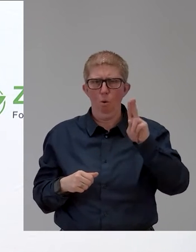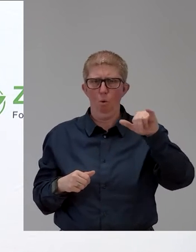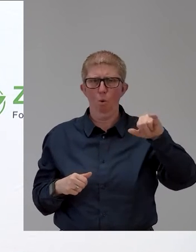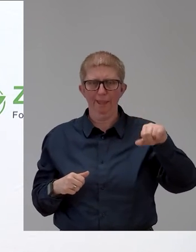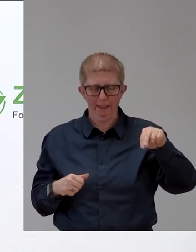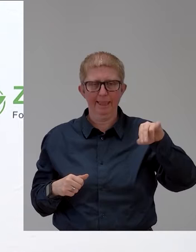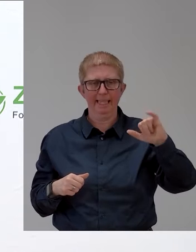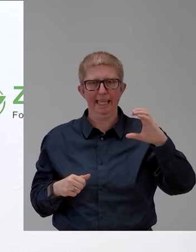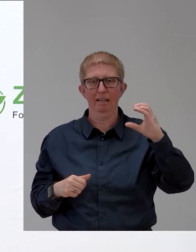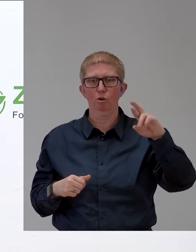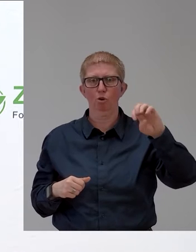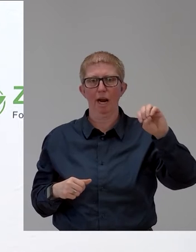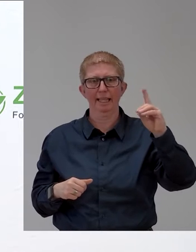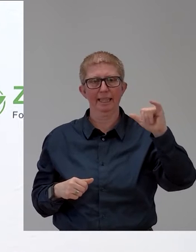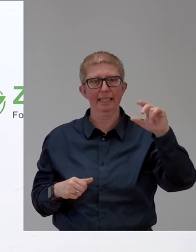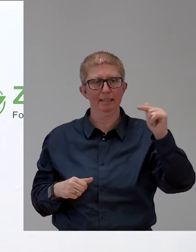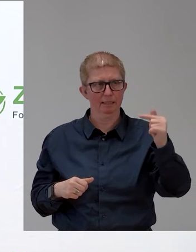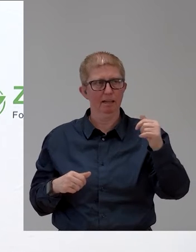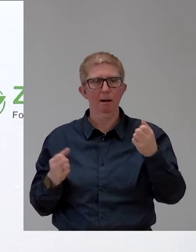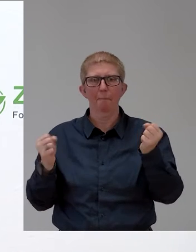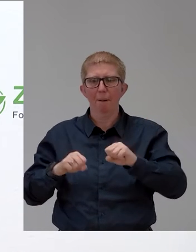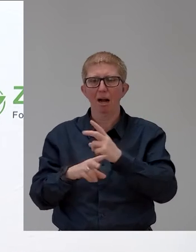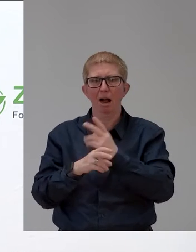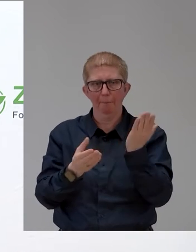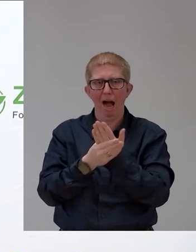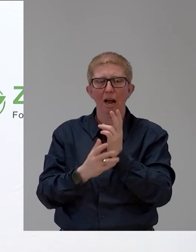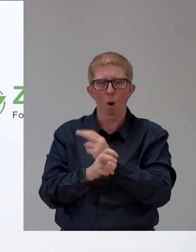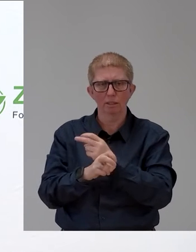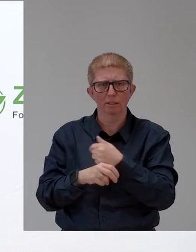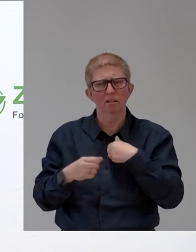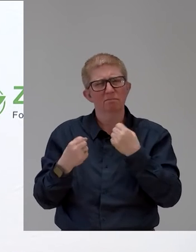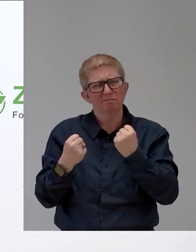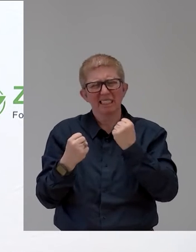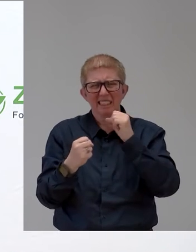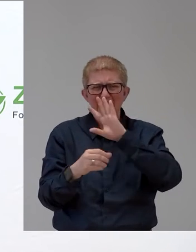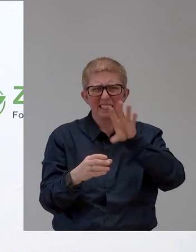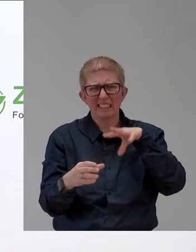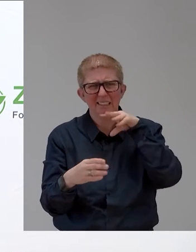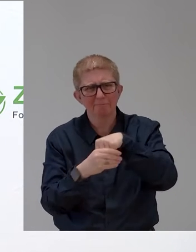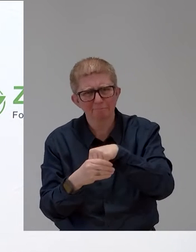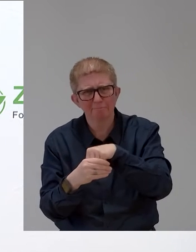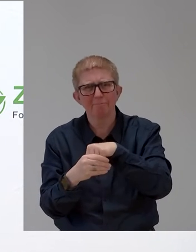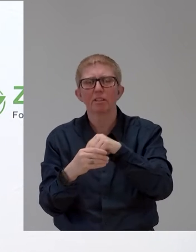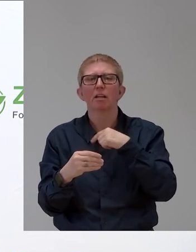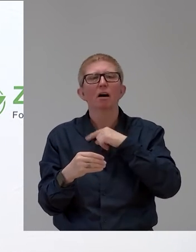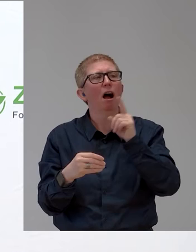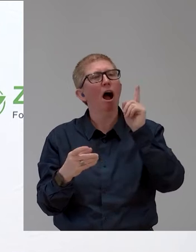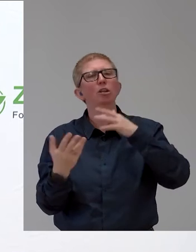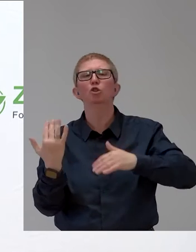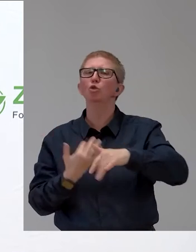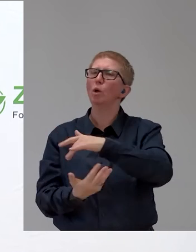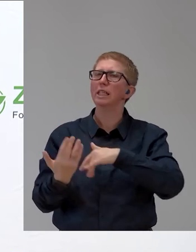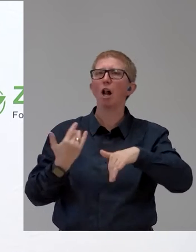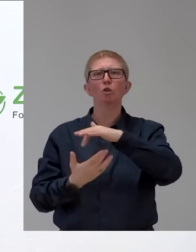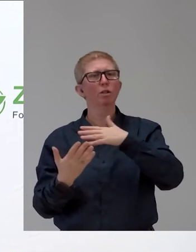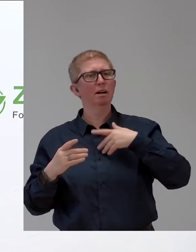commitment to inclusion and accessibility, not as a purely social act, but above all as an investment